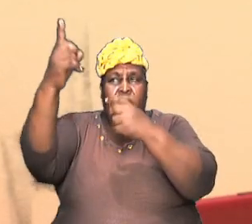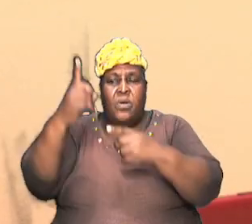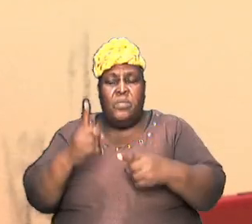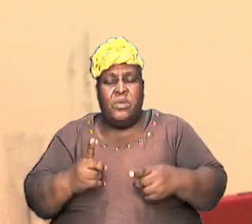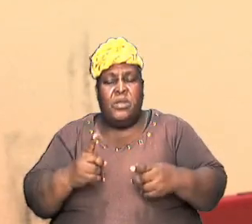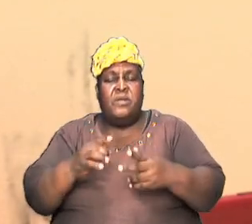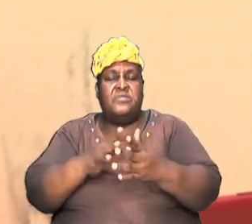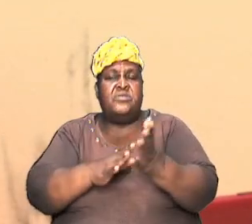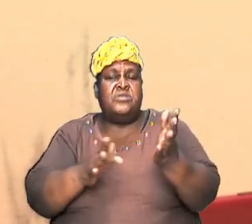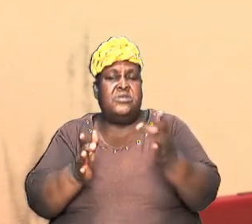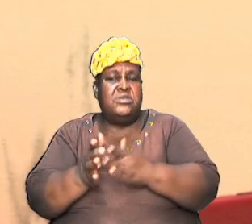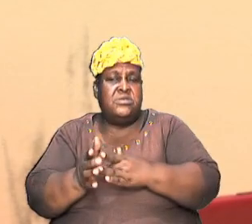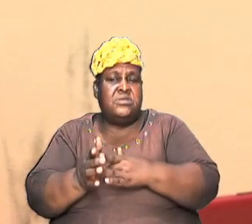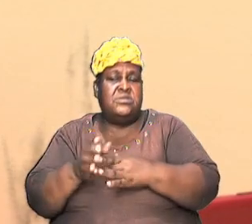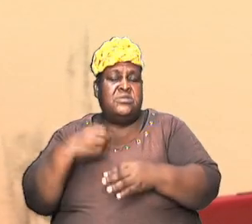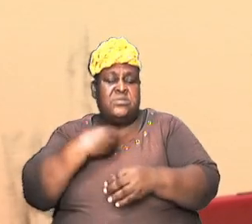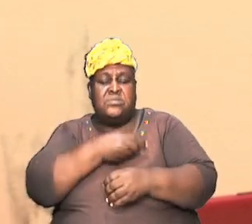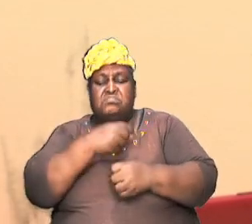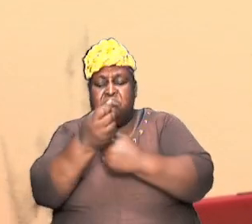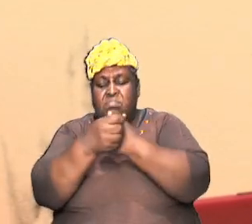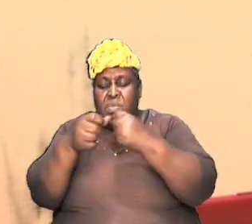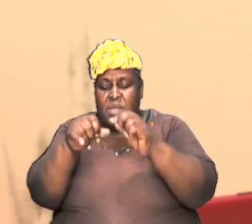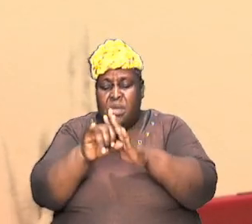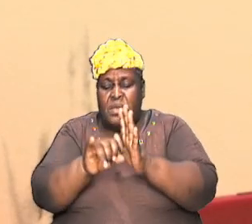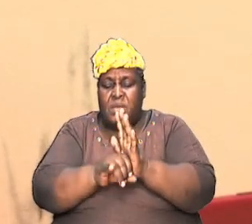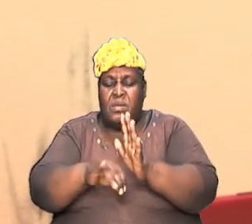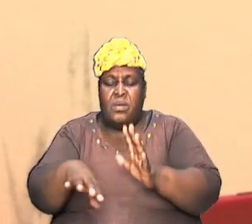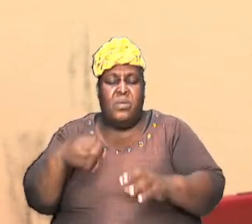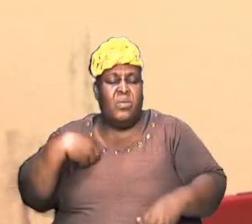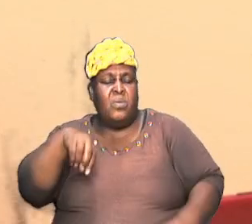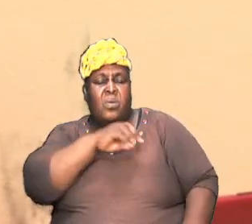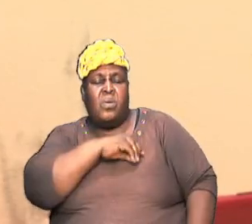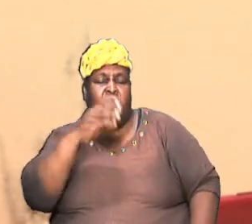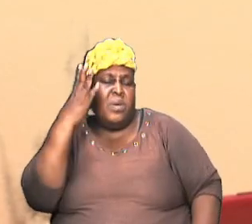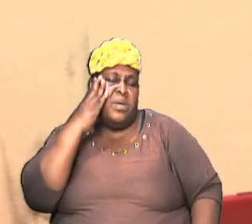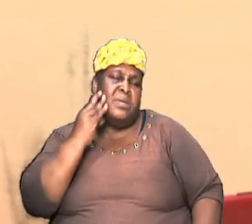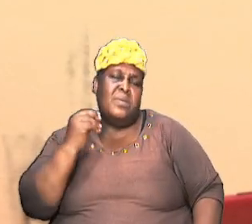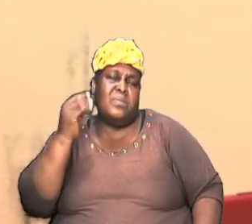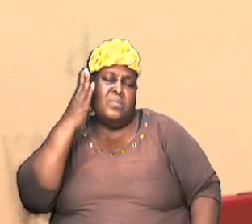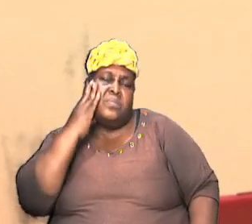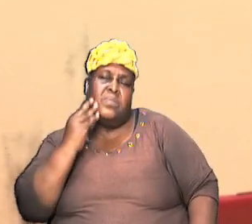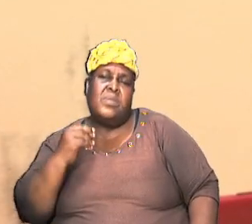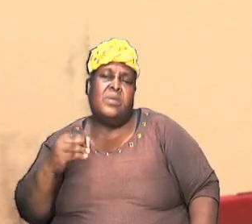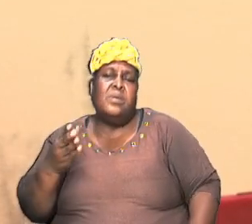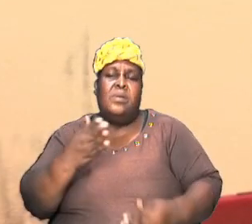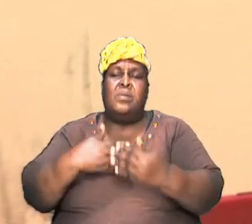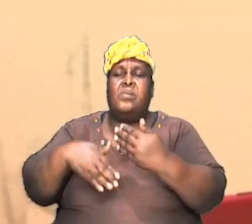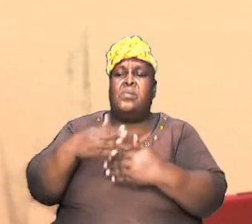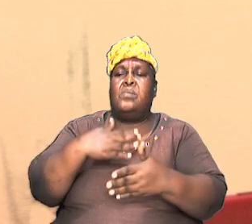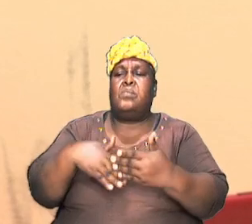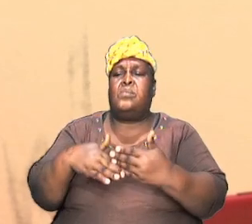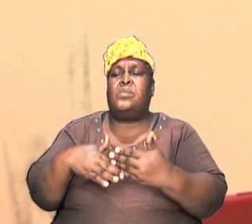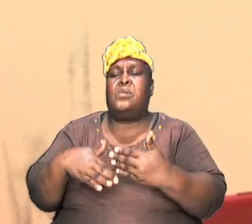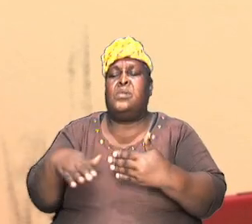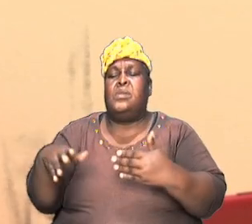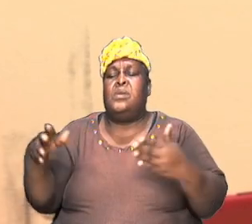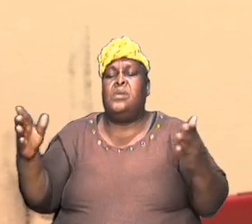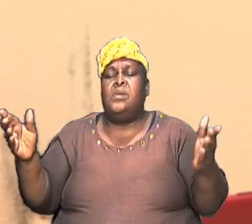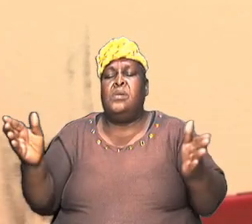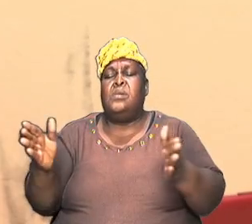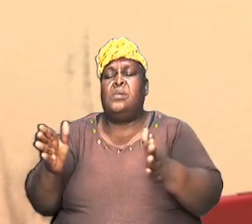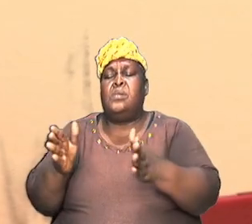now and our salvation and our experiences revolve around a very small